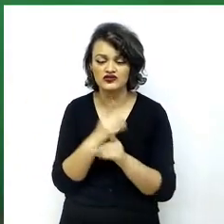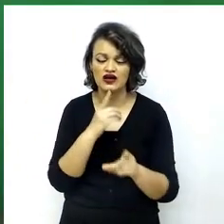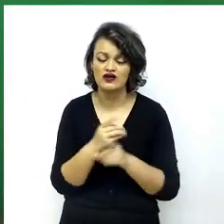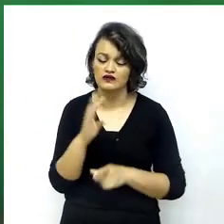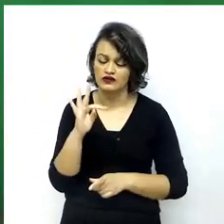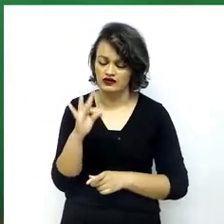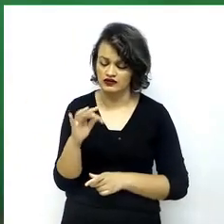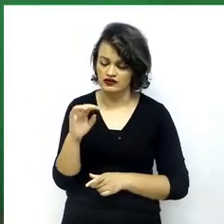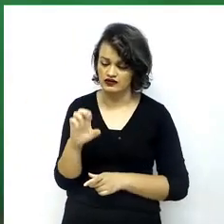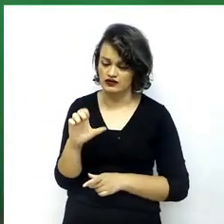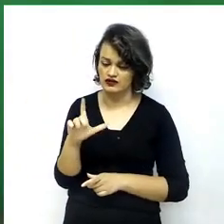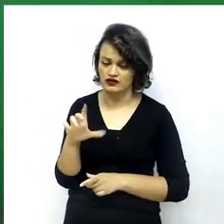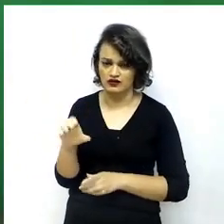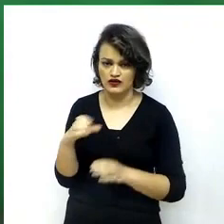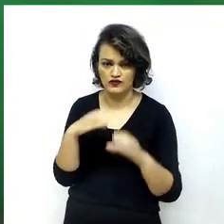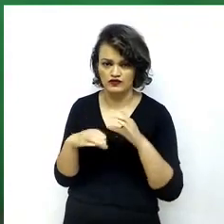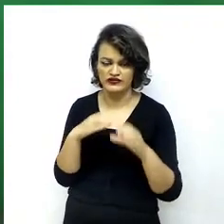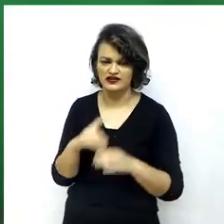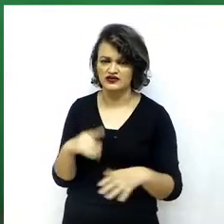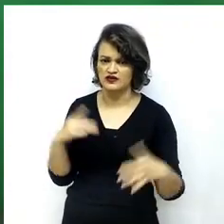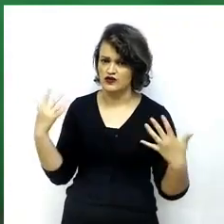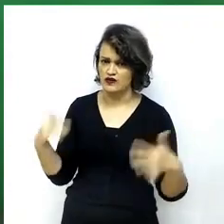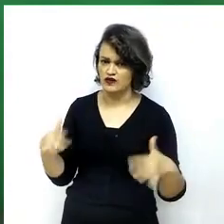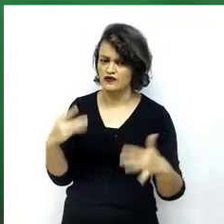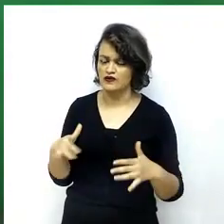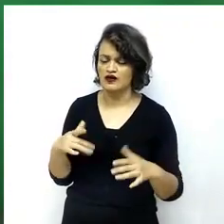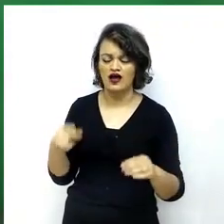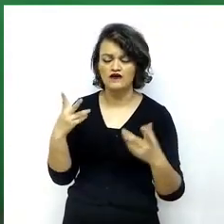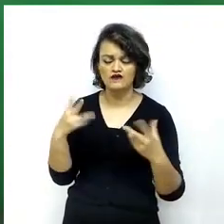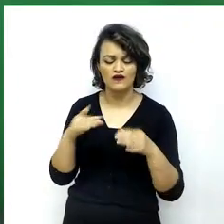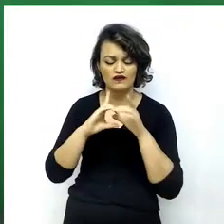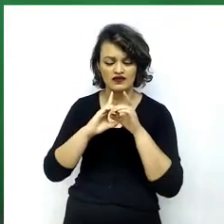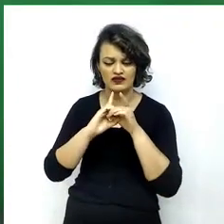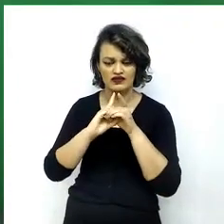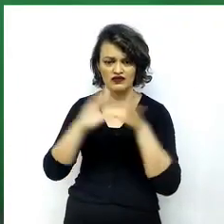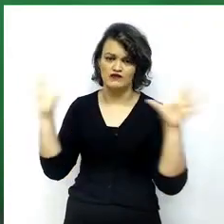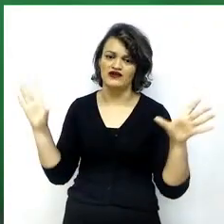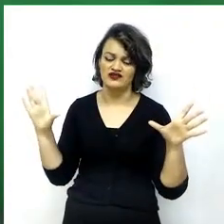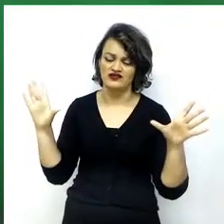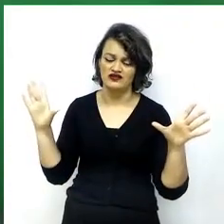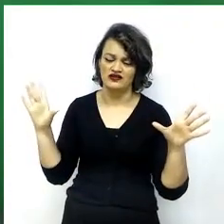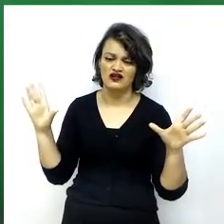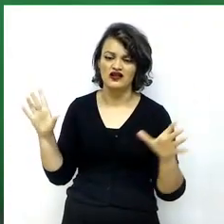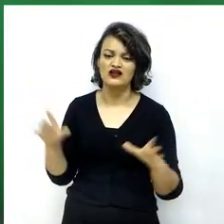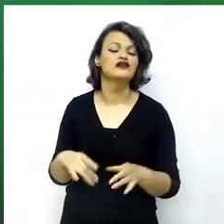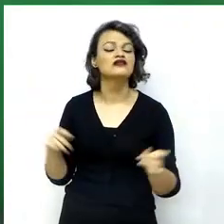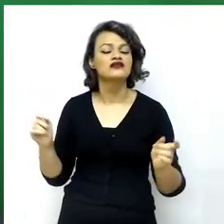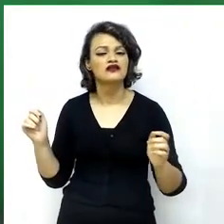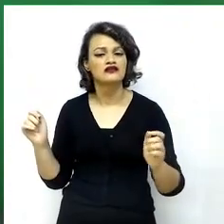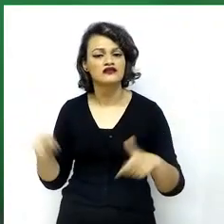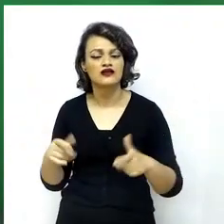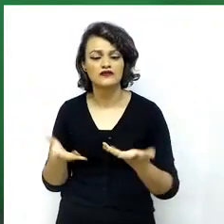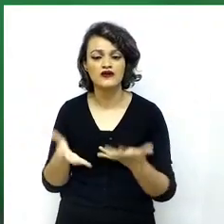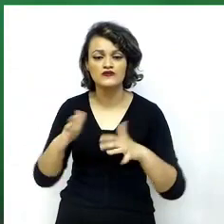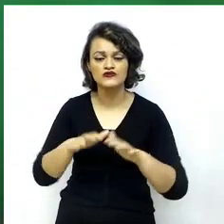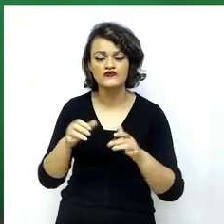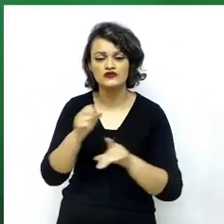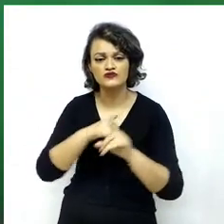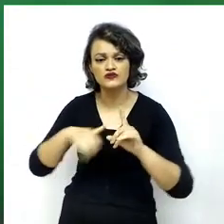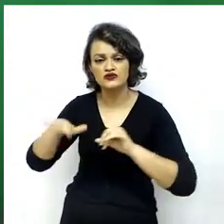telecommunications are extraordinarily democratizing, with a huge potential of social inclusion